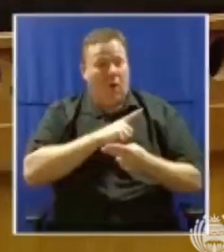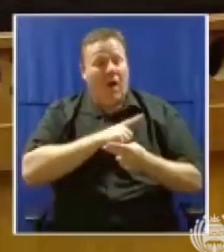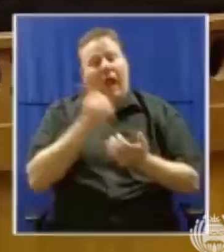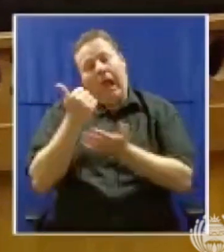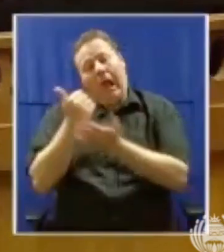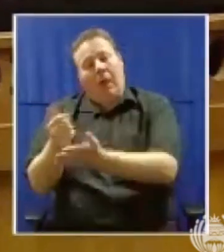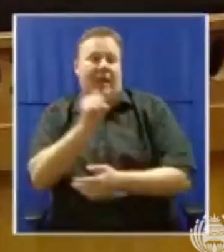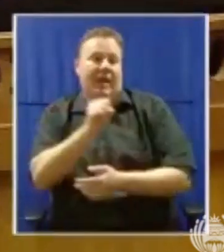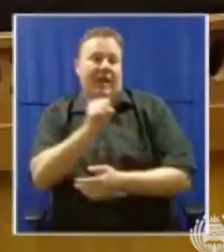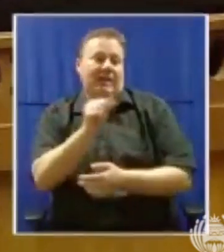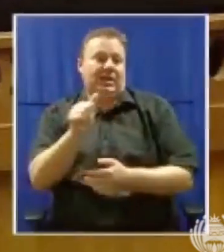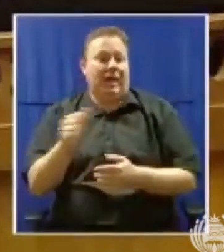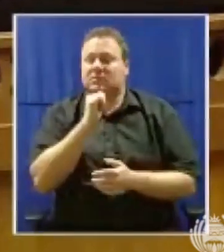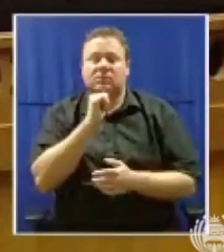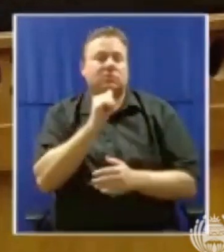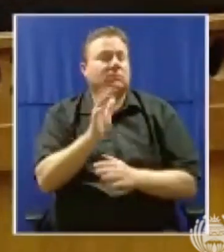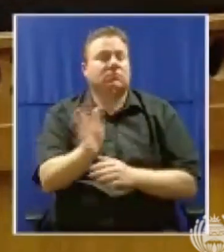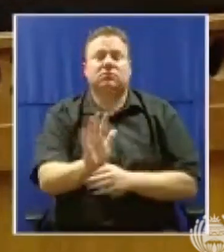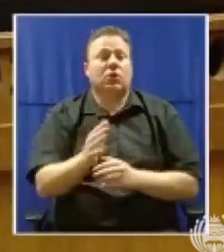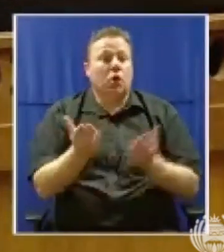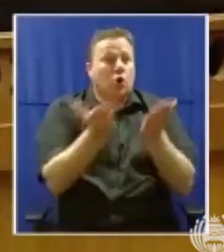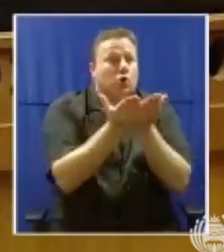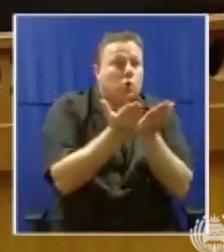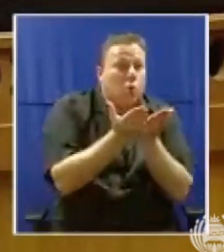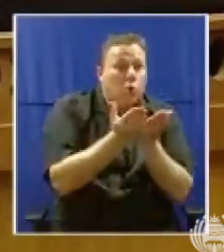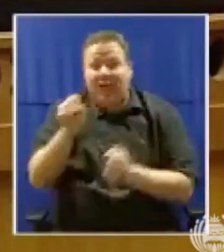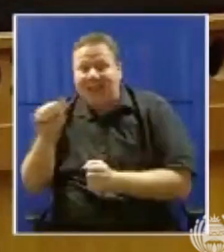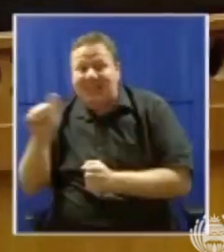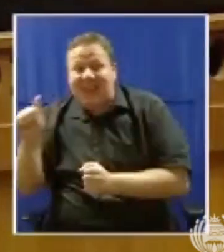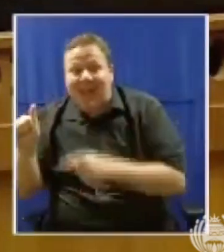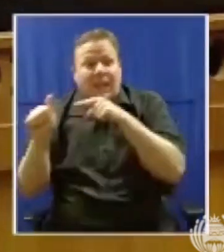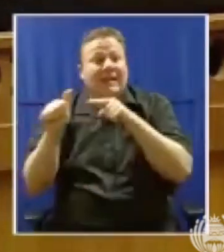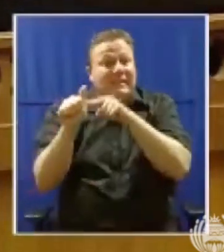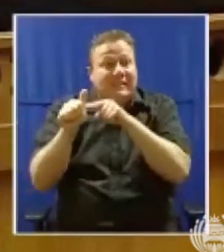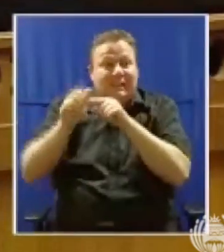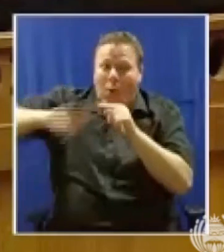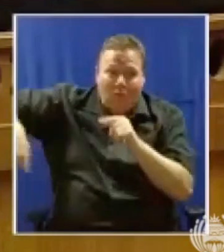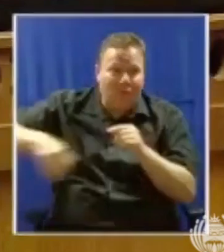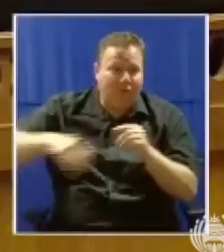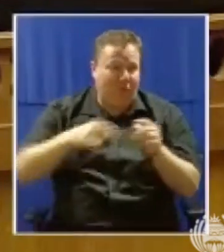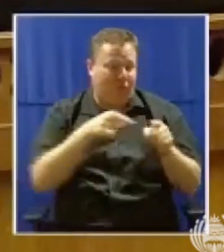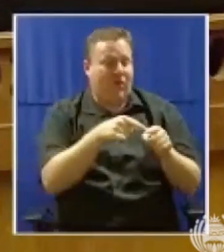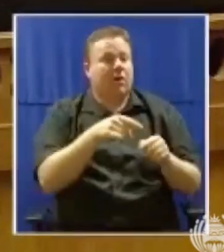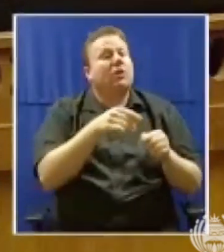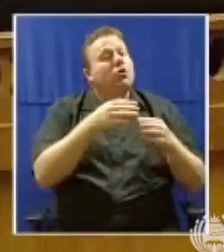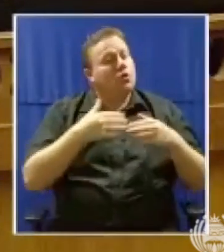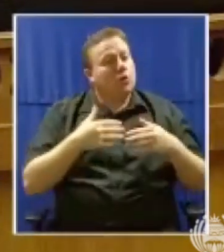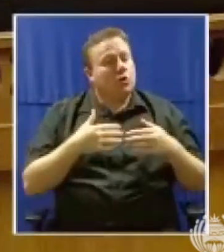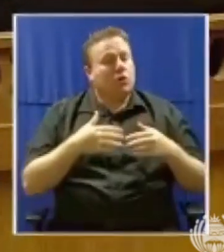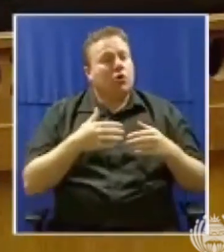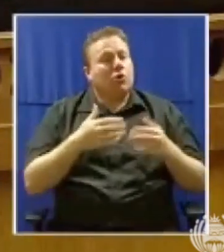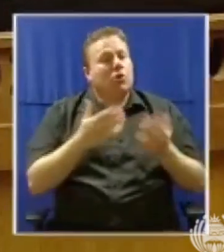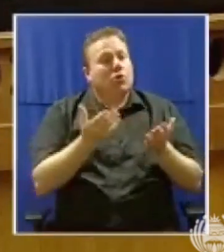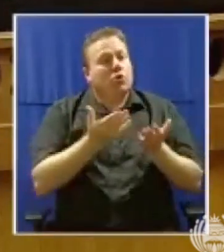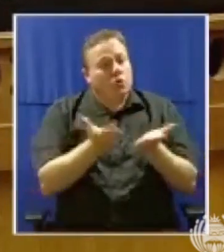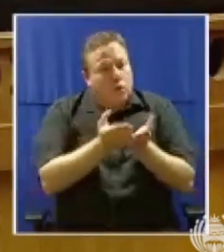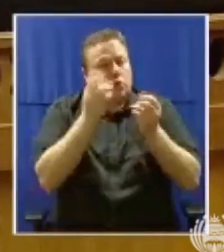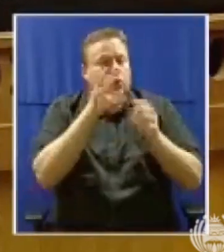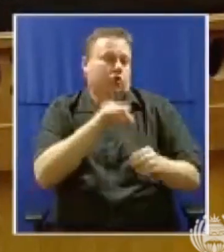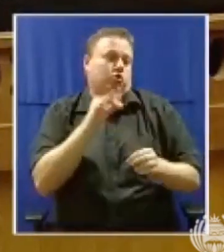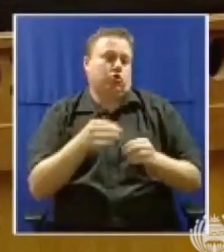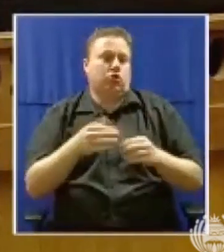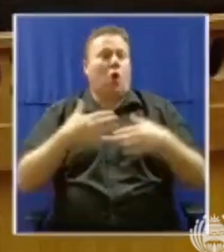Between schools and SAA, choose schools. Between hospitals and SAA, choose hospitals.